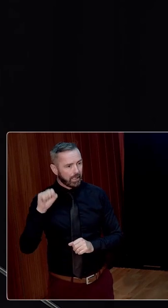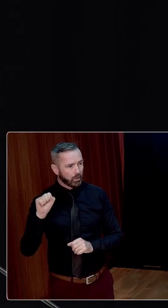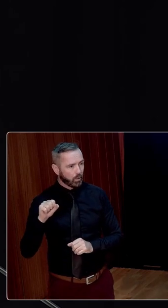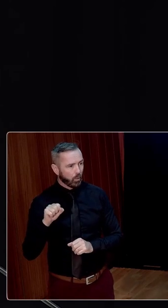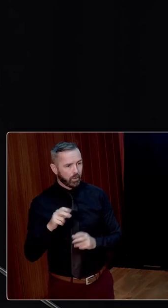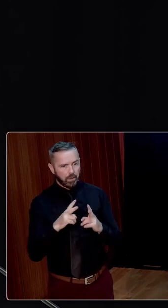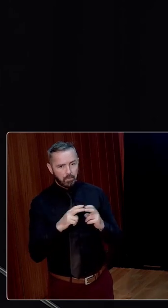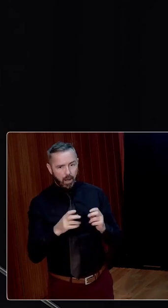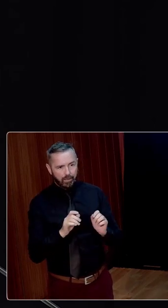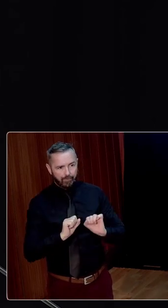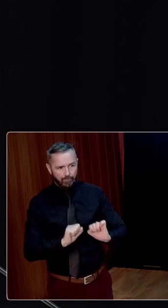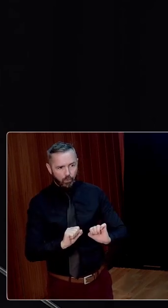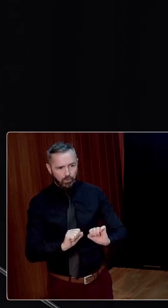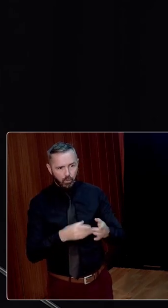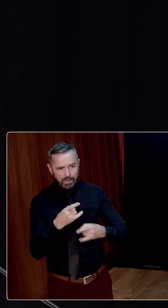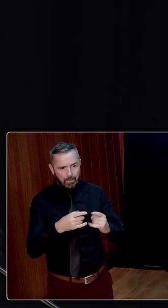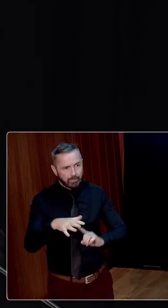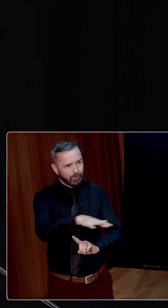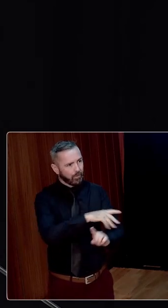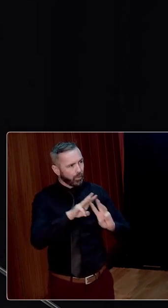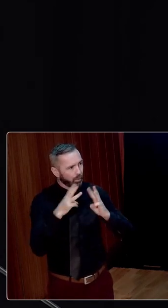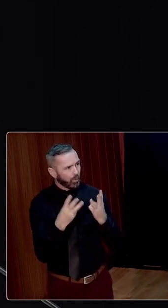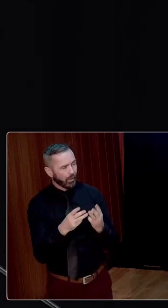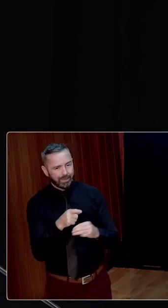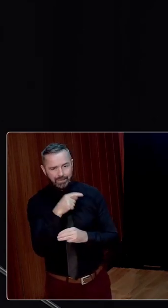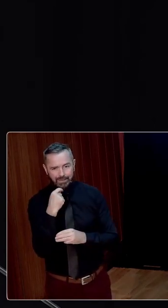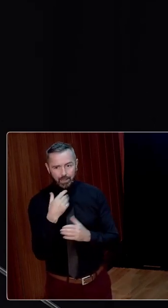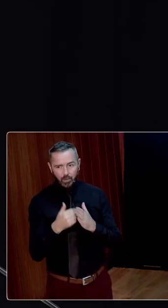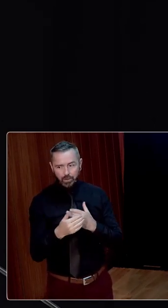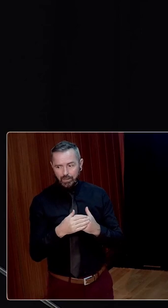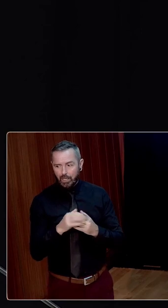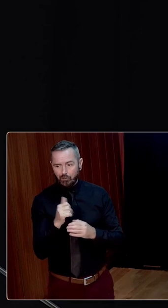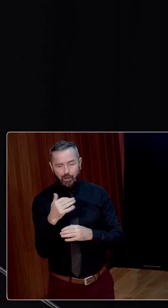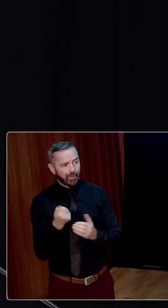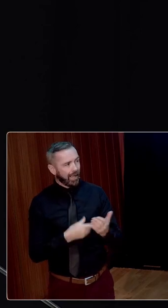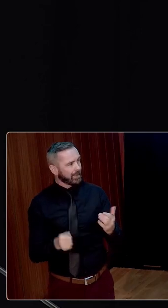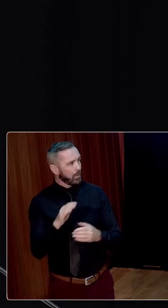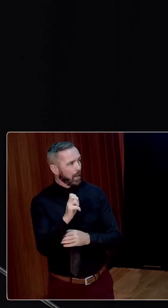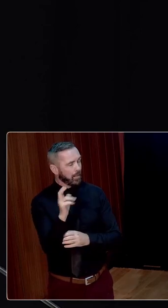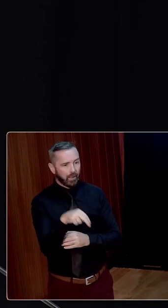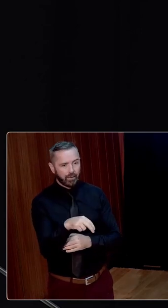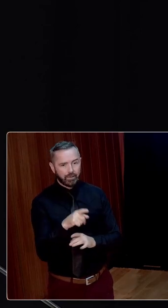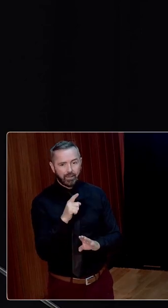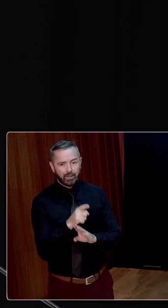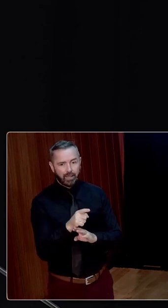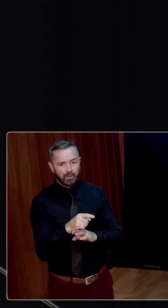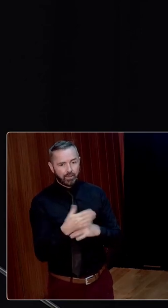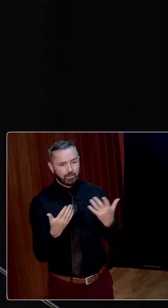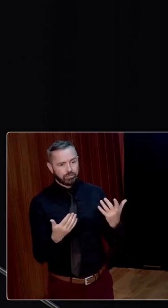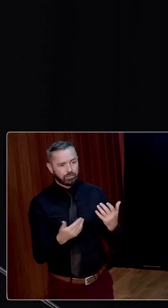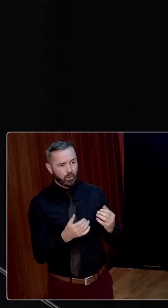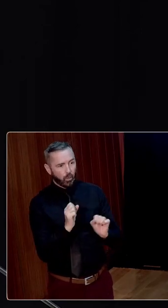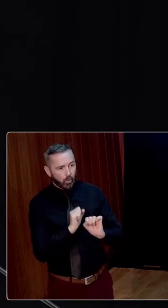forces, it was claimed that legislative freedom would signify arrival at Babylon. And there, basking on the